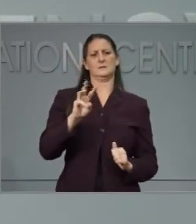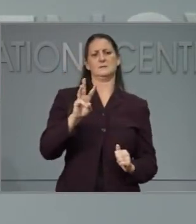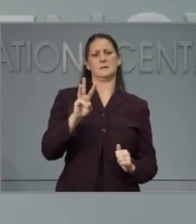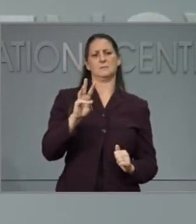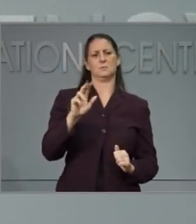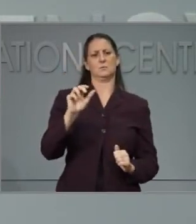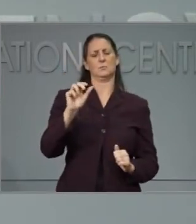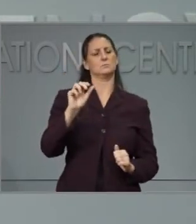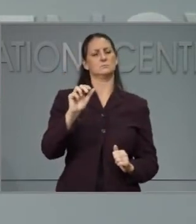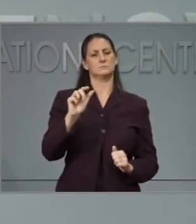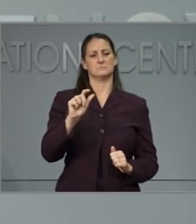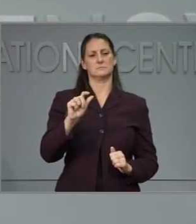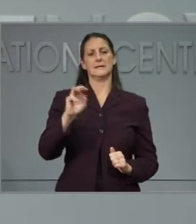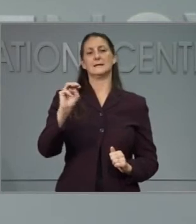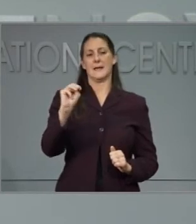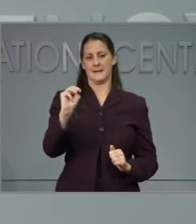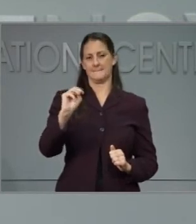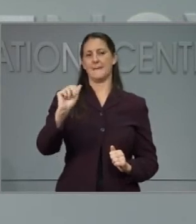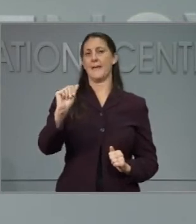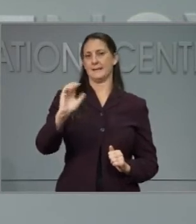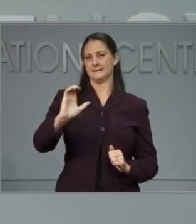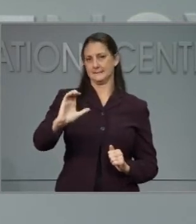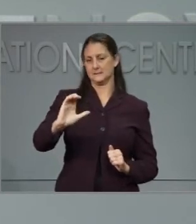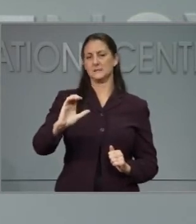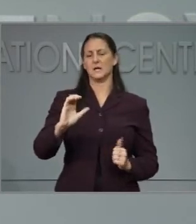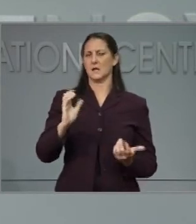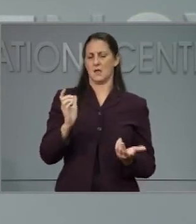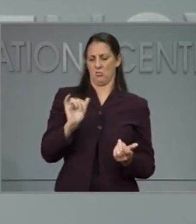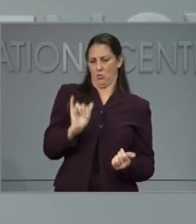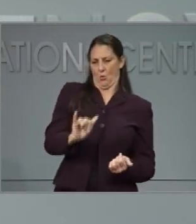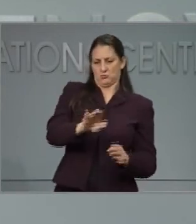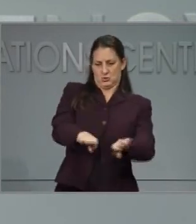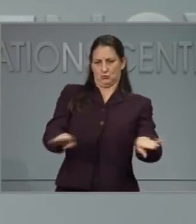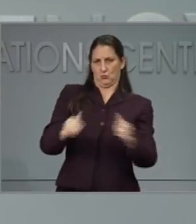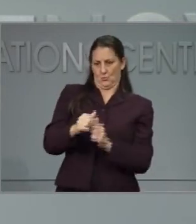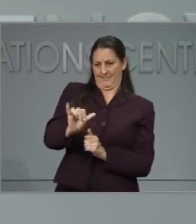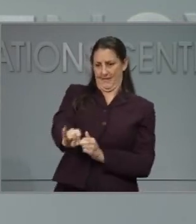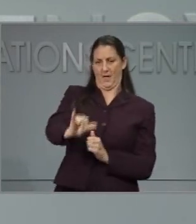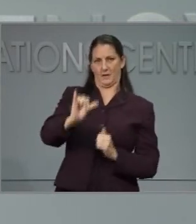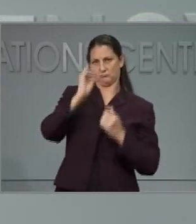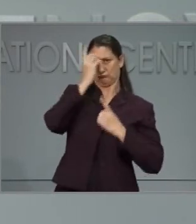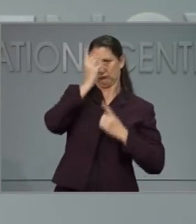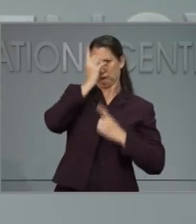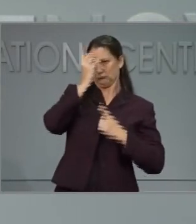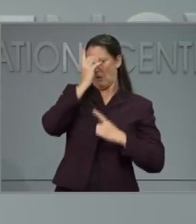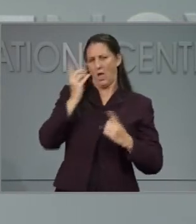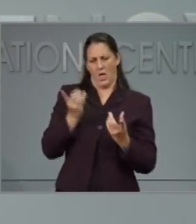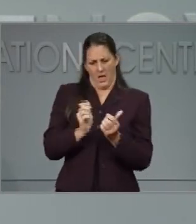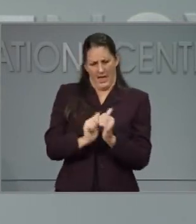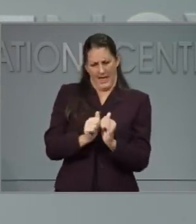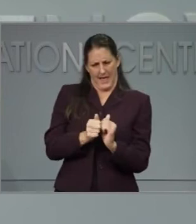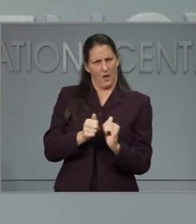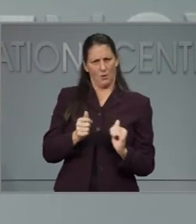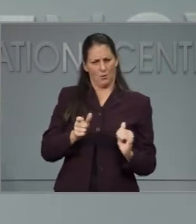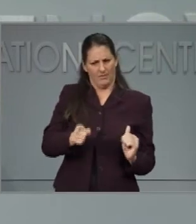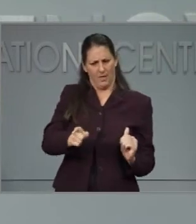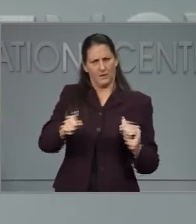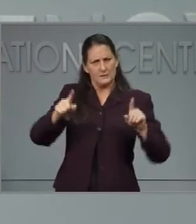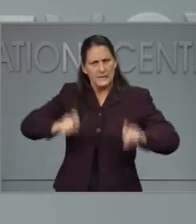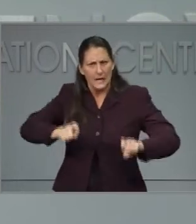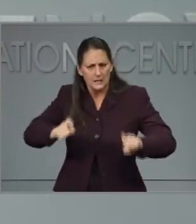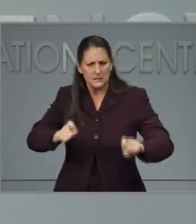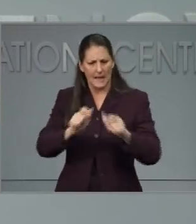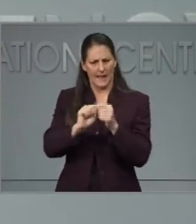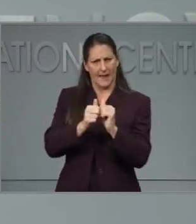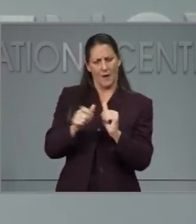those cases being tested or diagnosed? What screening information should families with kids